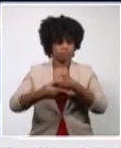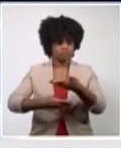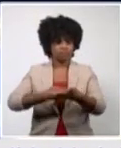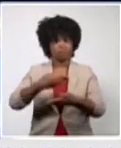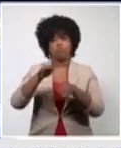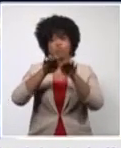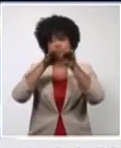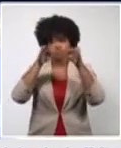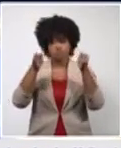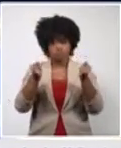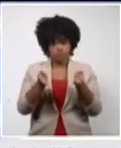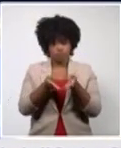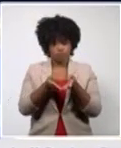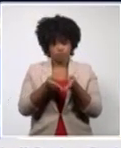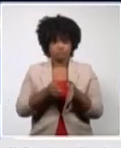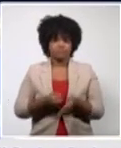world.